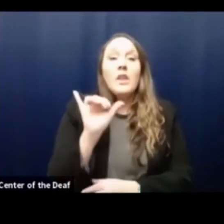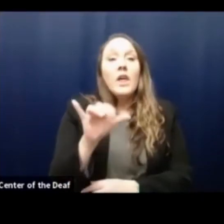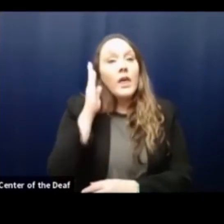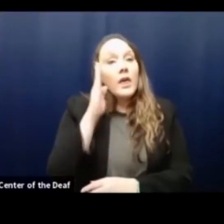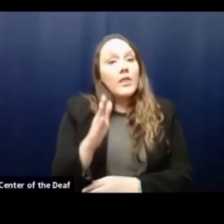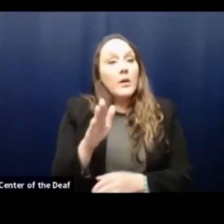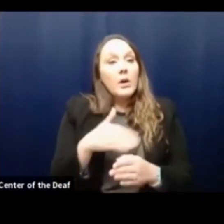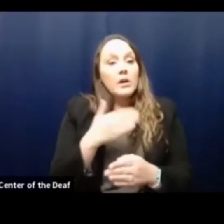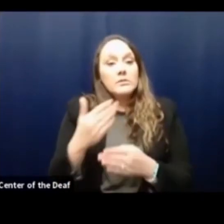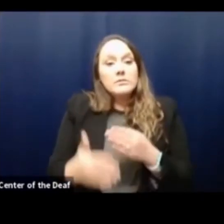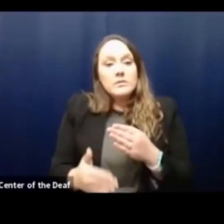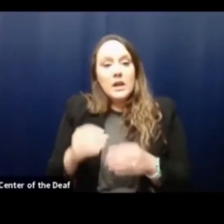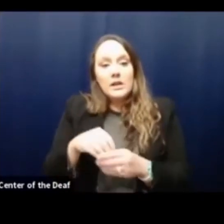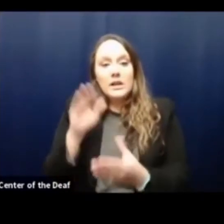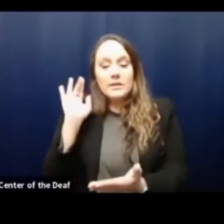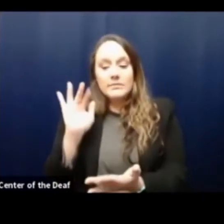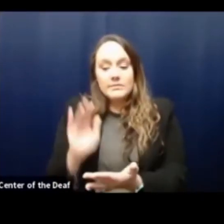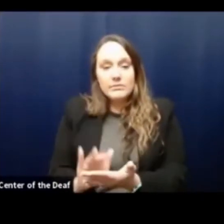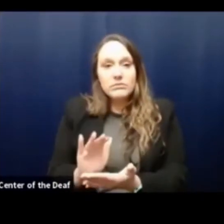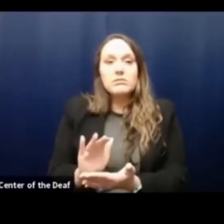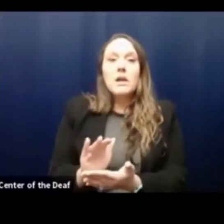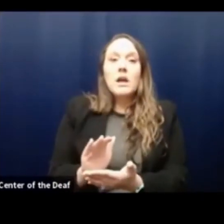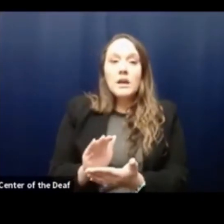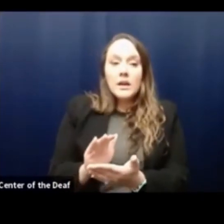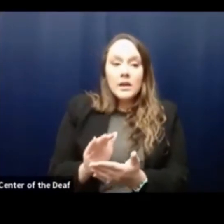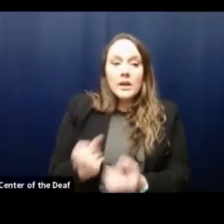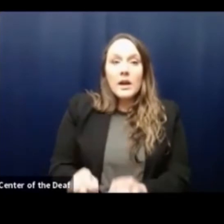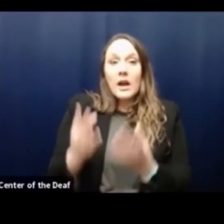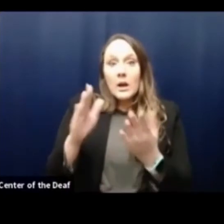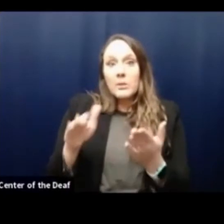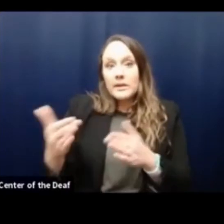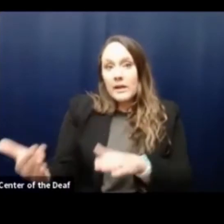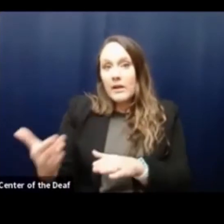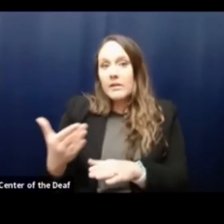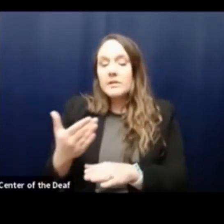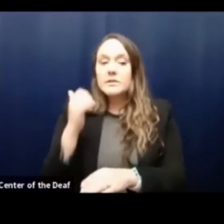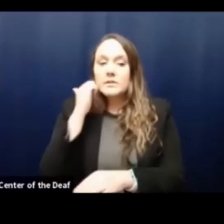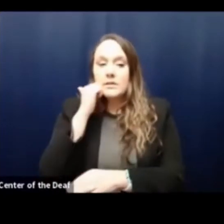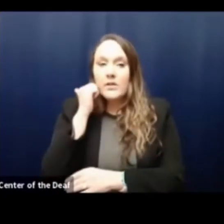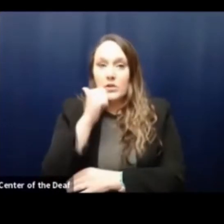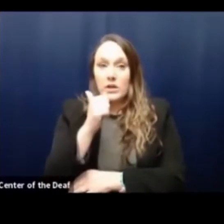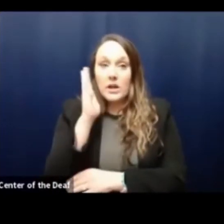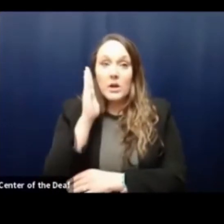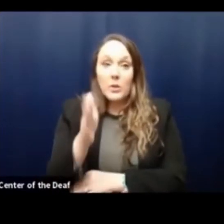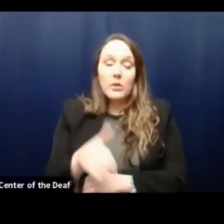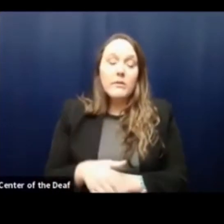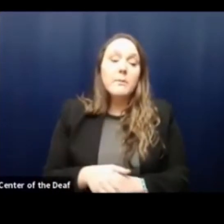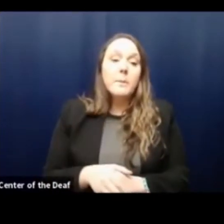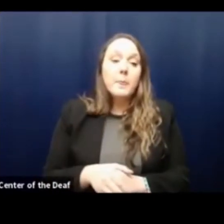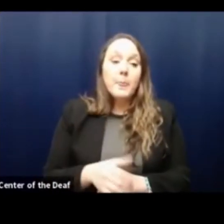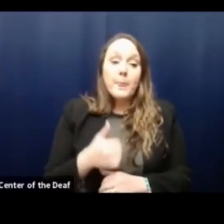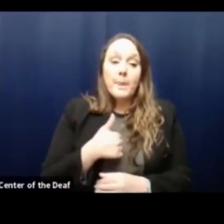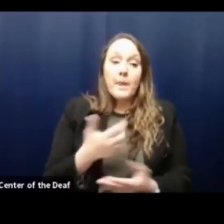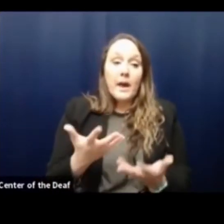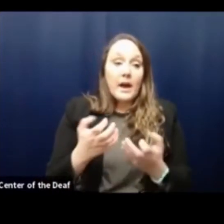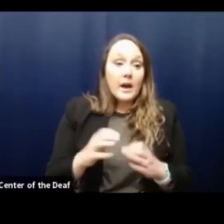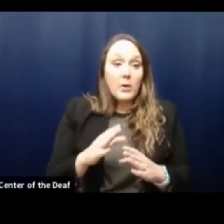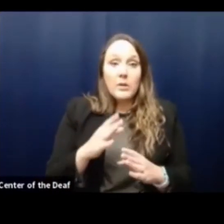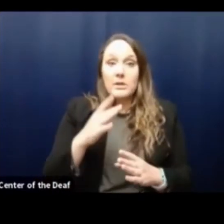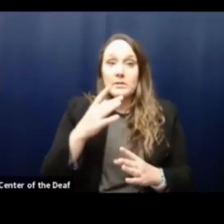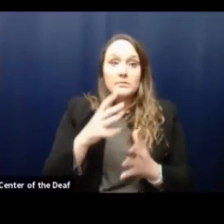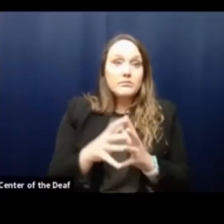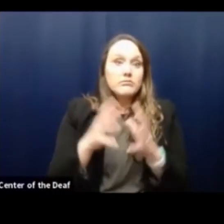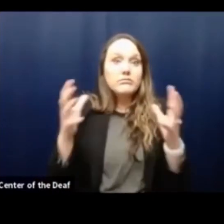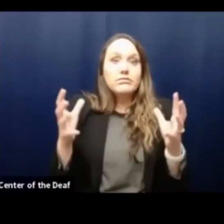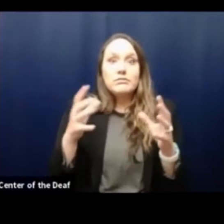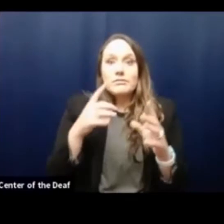result in a decrease in the rate of death on a daily basis. I don't want to be overly optimistic